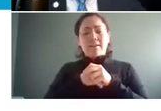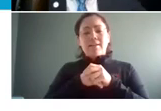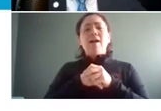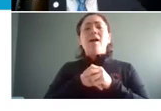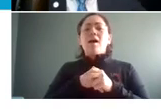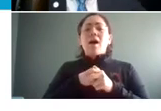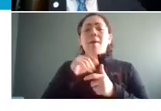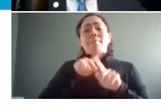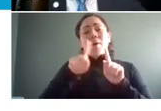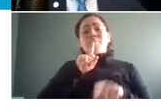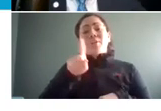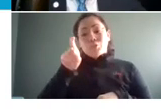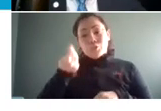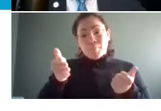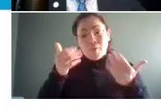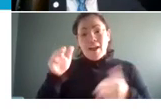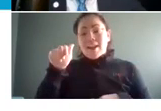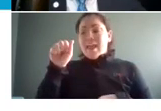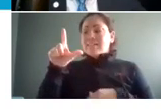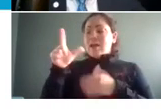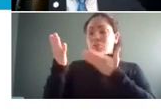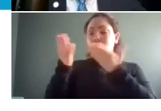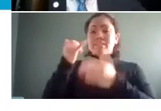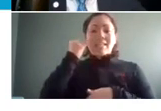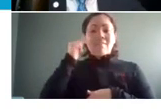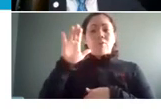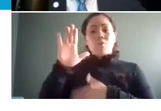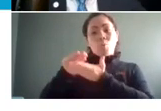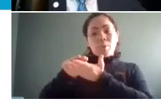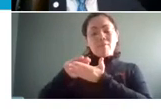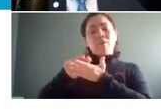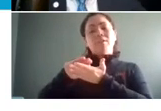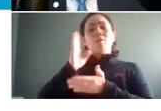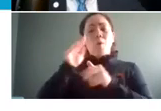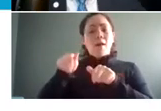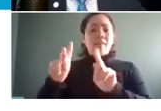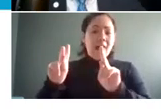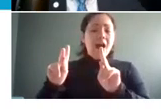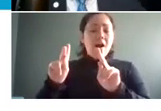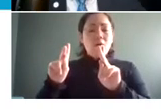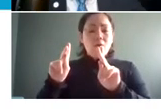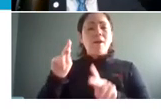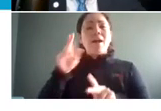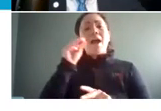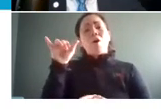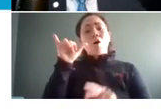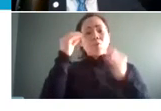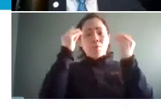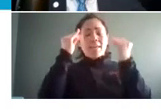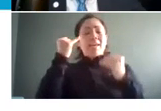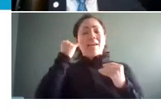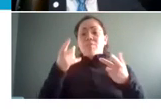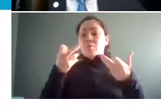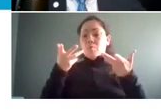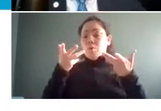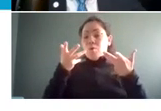should provide asl services if your resources will allow that and then also thinking if you're already going